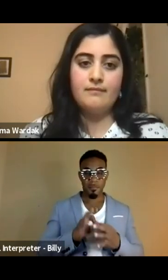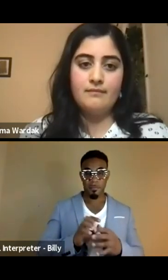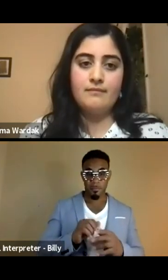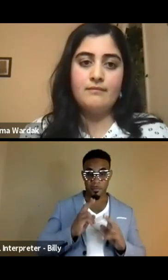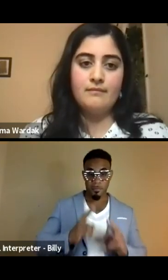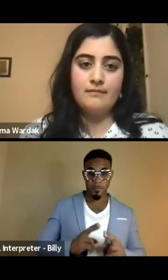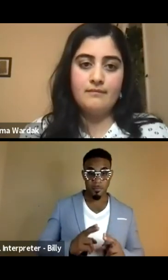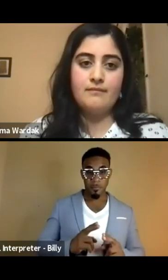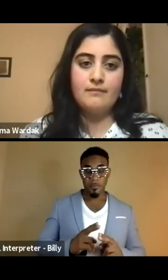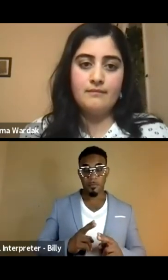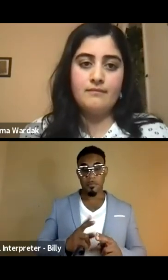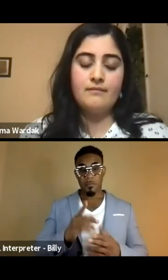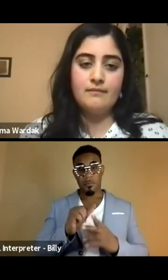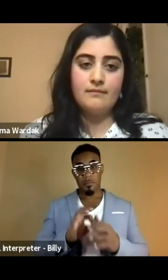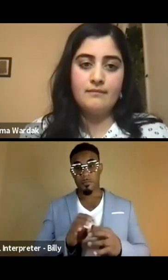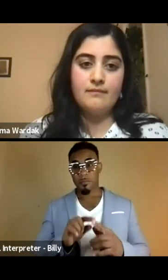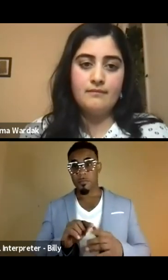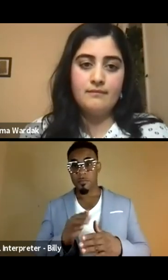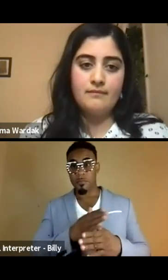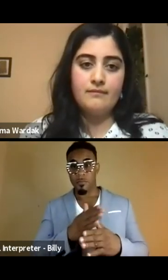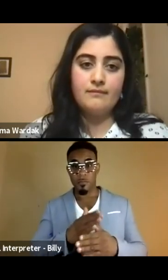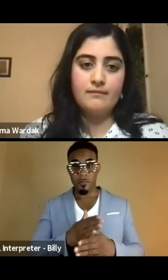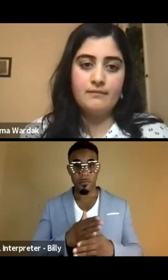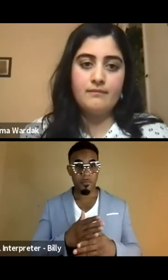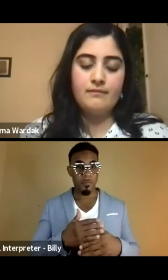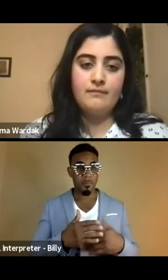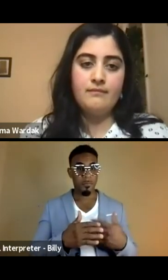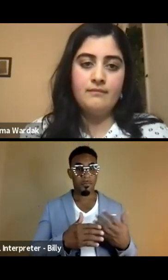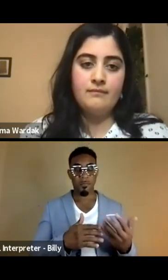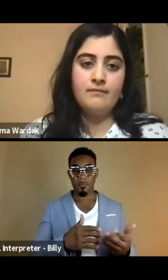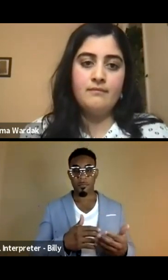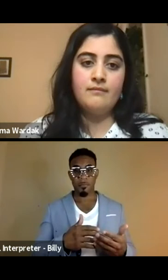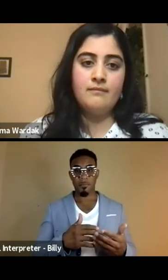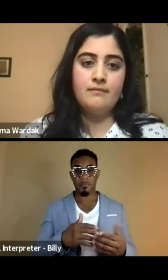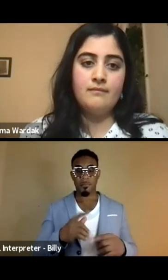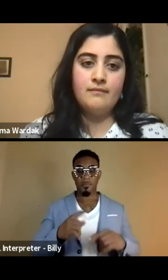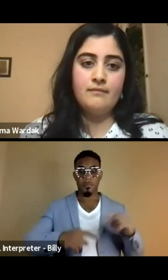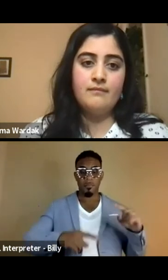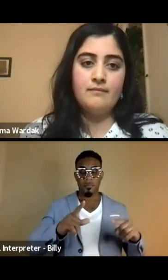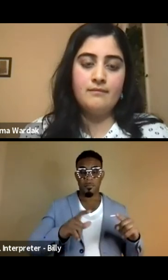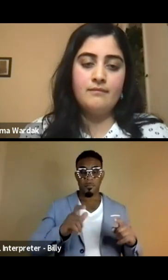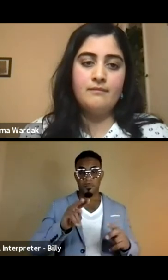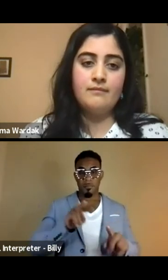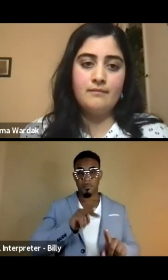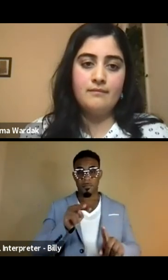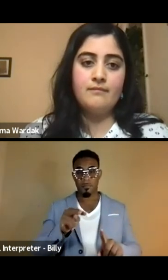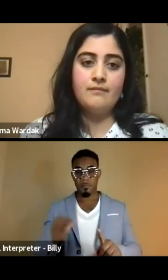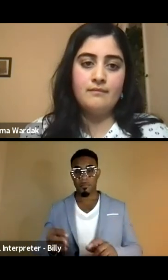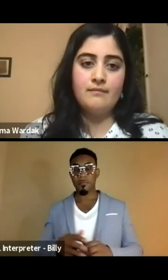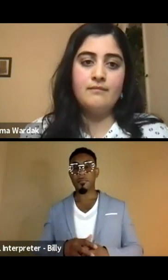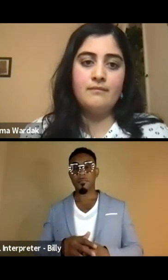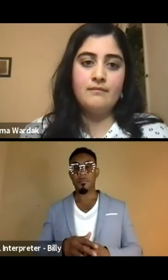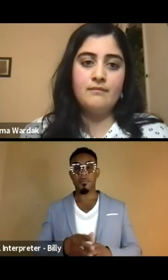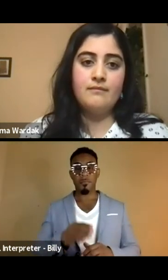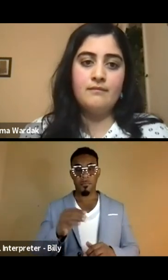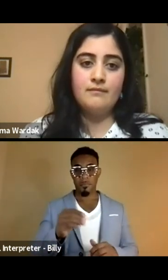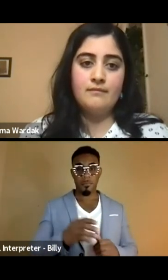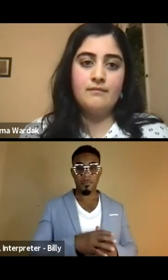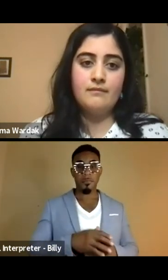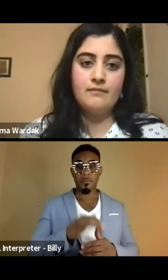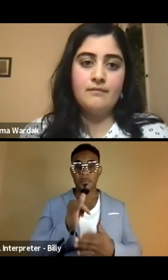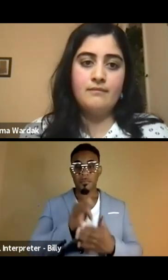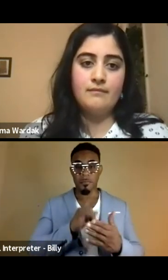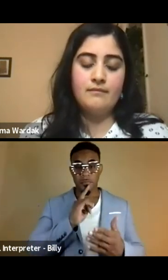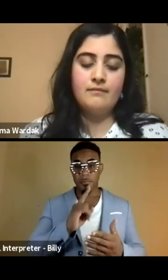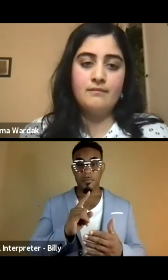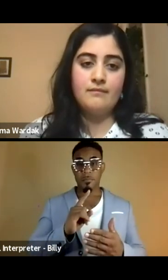humanizing, in regards to sharing a, uh, a variety of perspectives, um, and art being